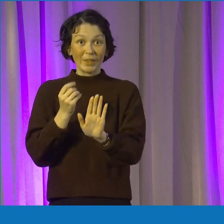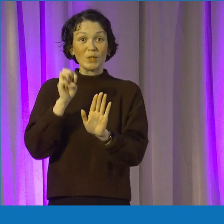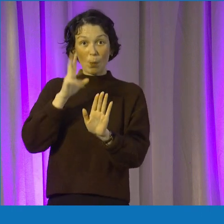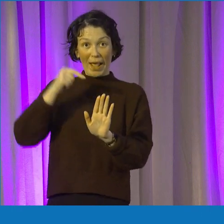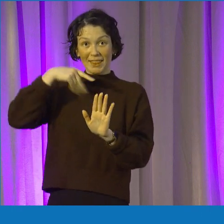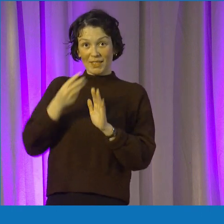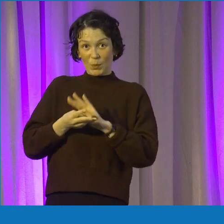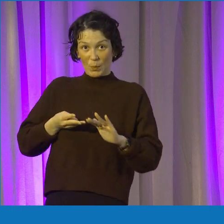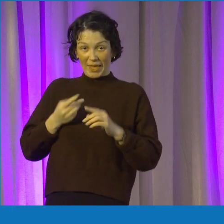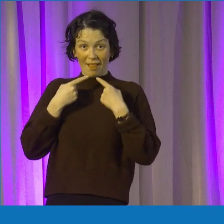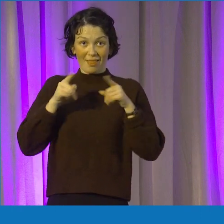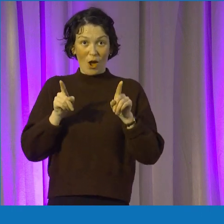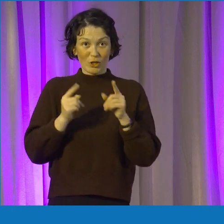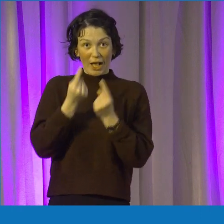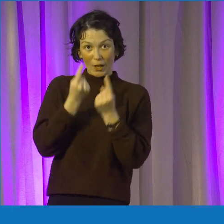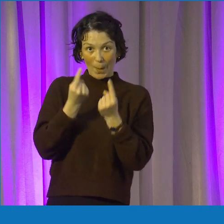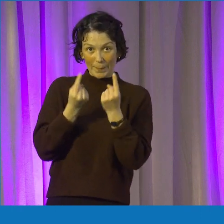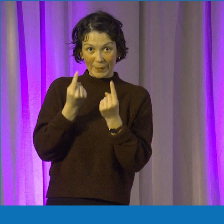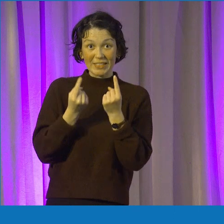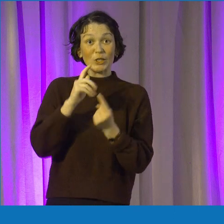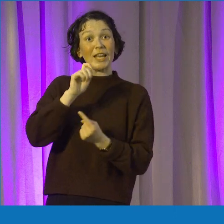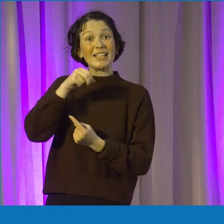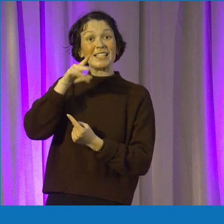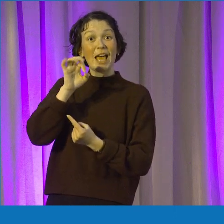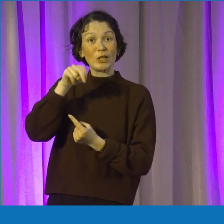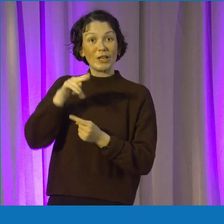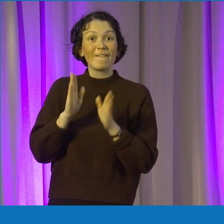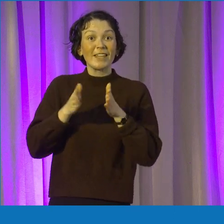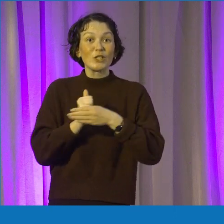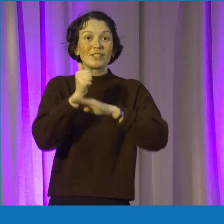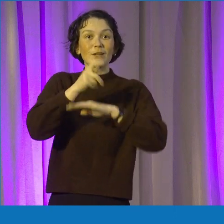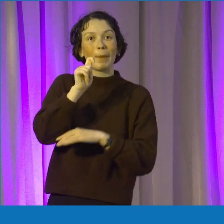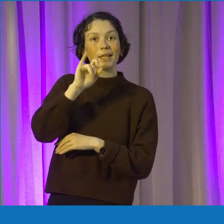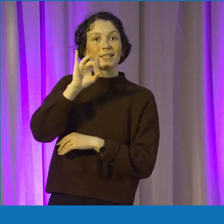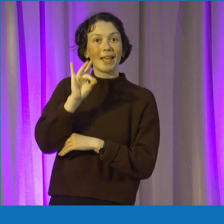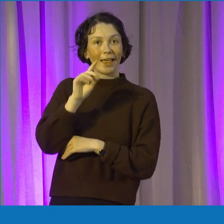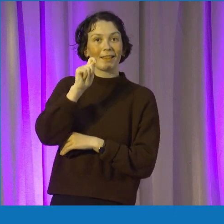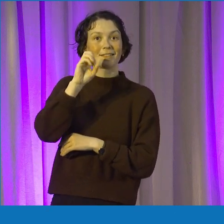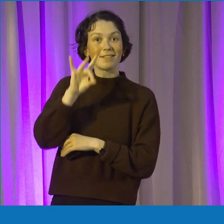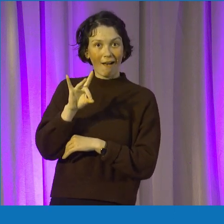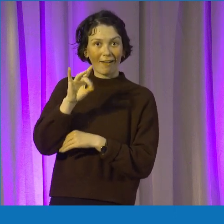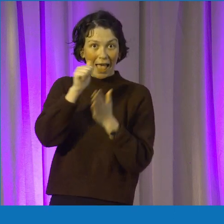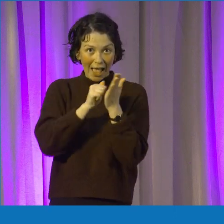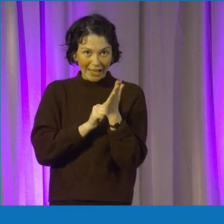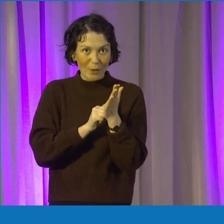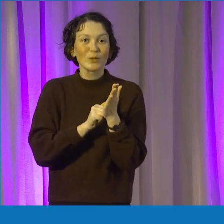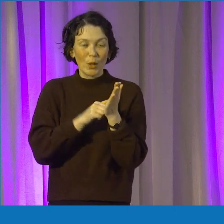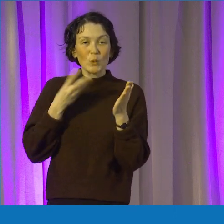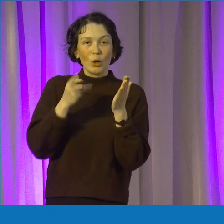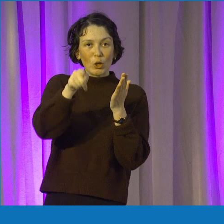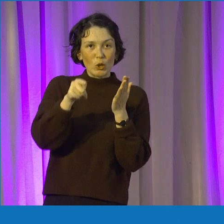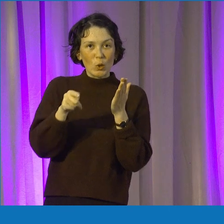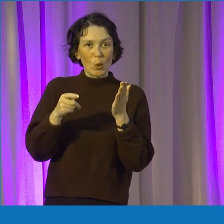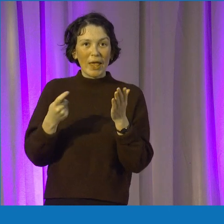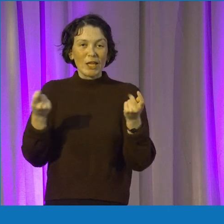Tangent has created a TikTok account at tcdtangent. We want you guys to post and share your ideas. Just a short video. Tell us what your